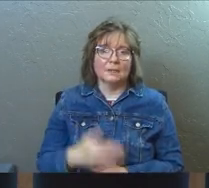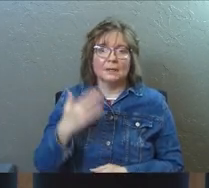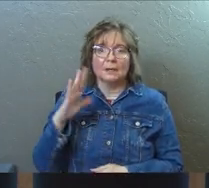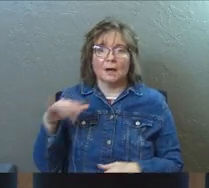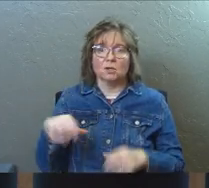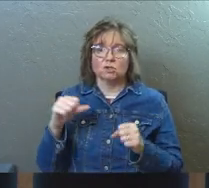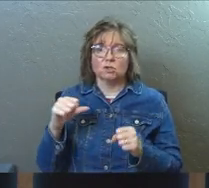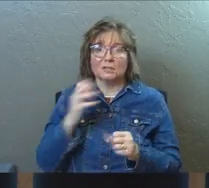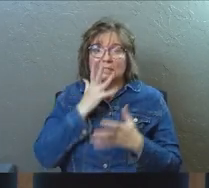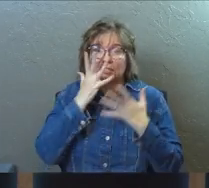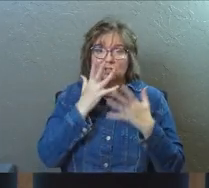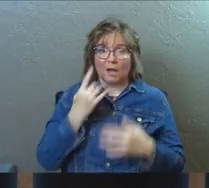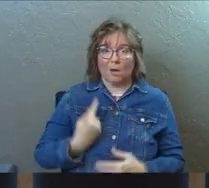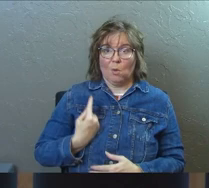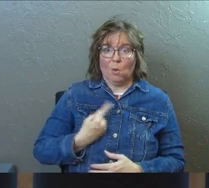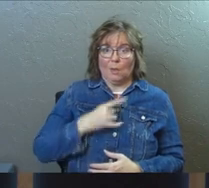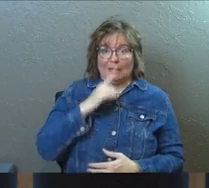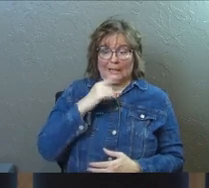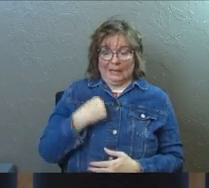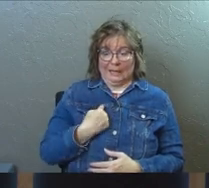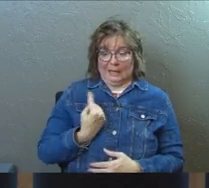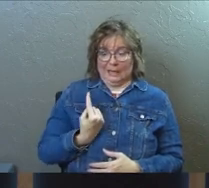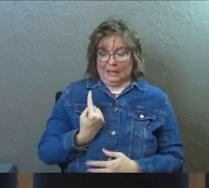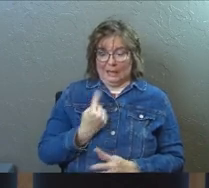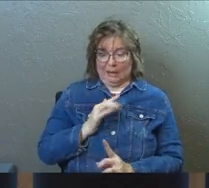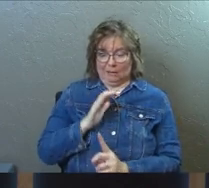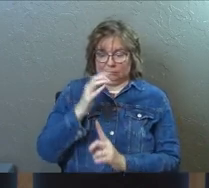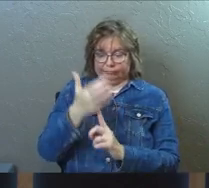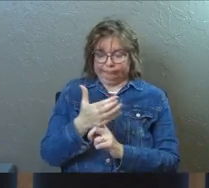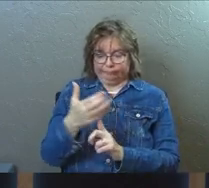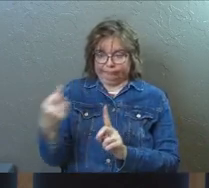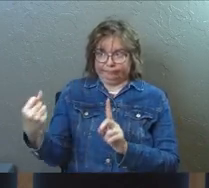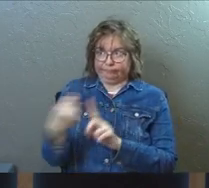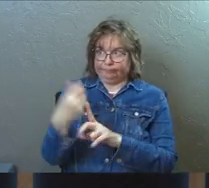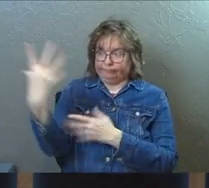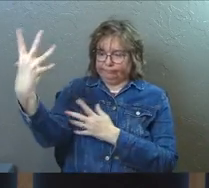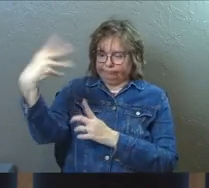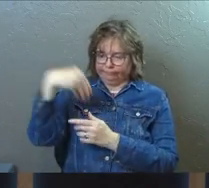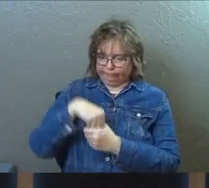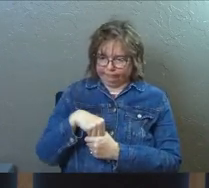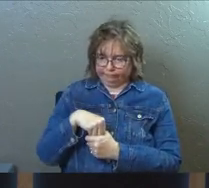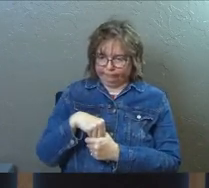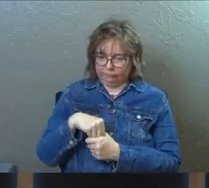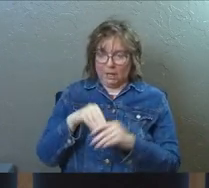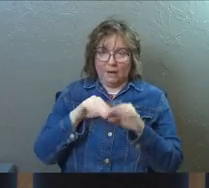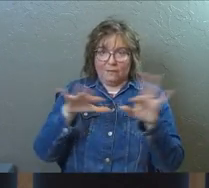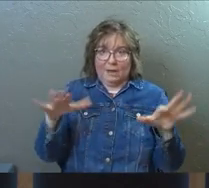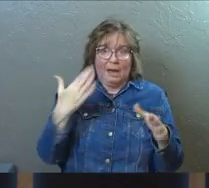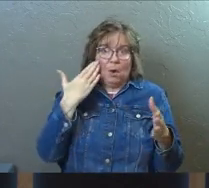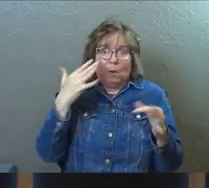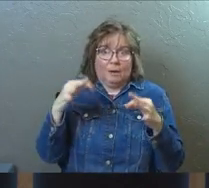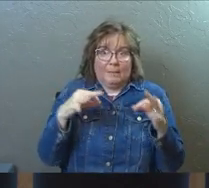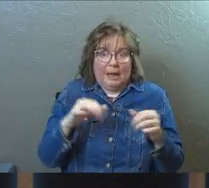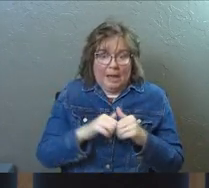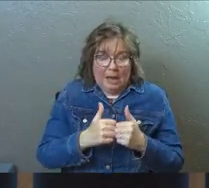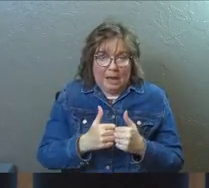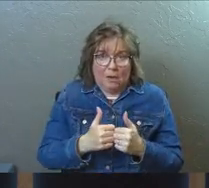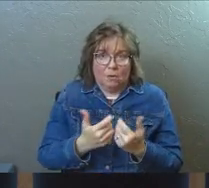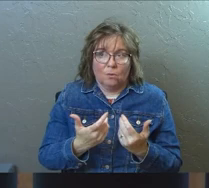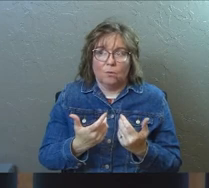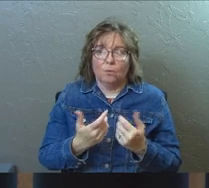God took a shy, lonely kid, made him overnight and evangelist supernaturally. Don't, don't, I don't know how to explain it